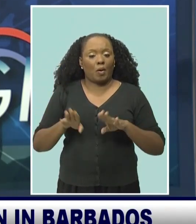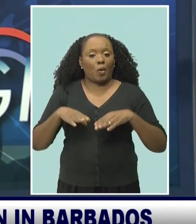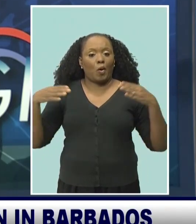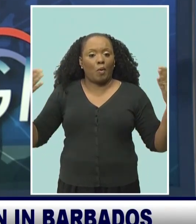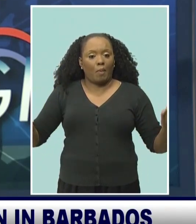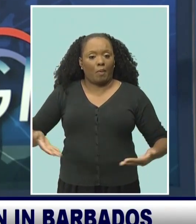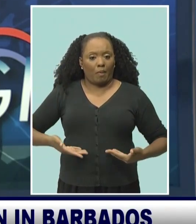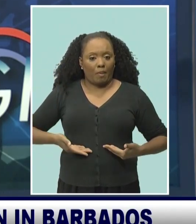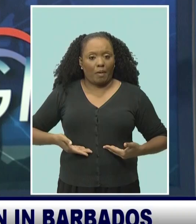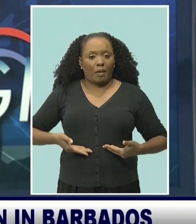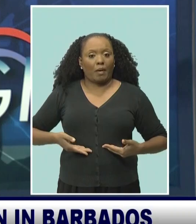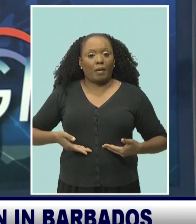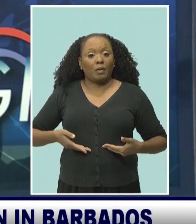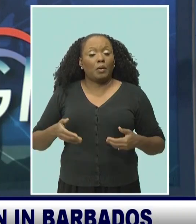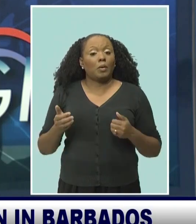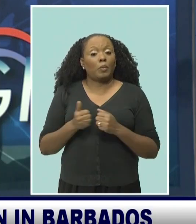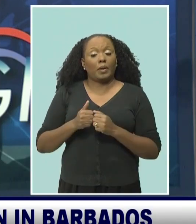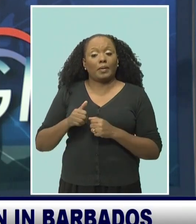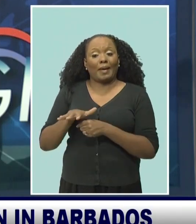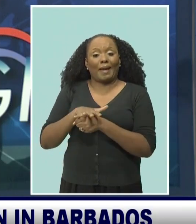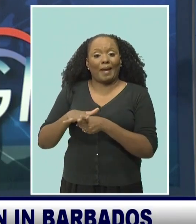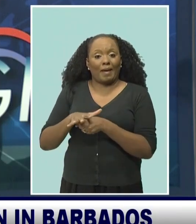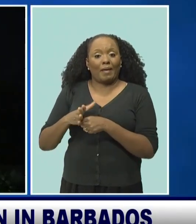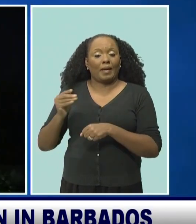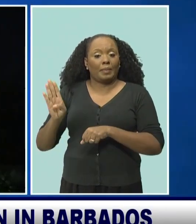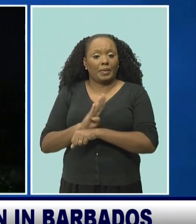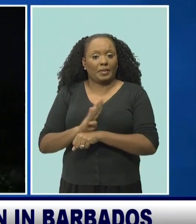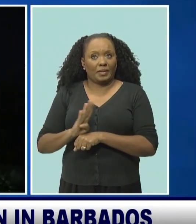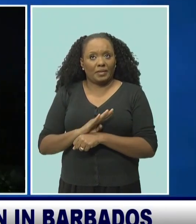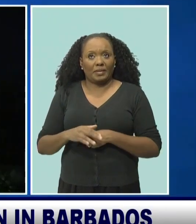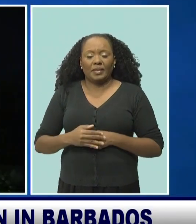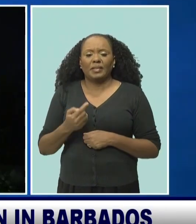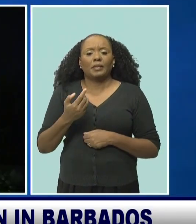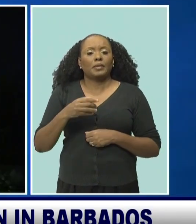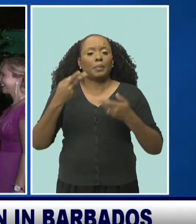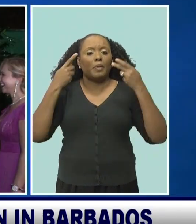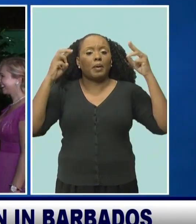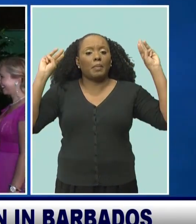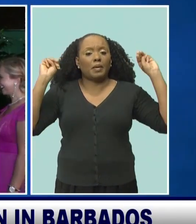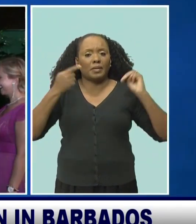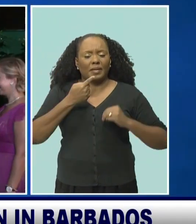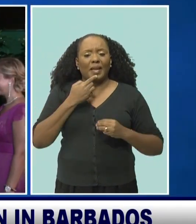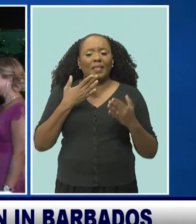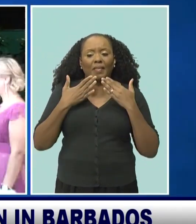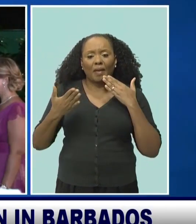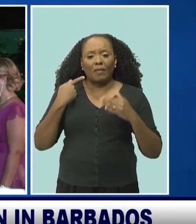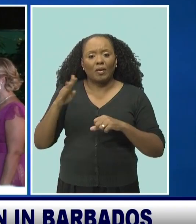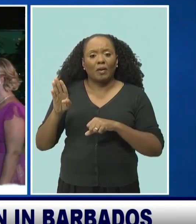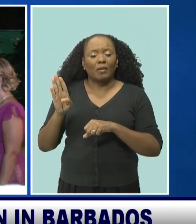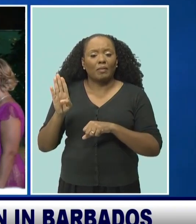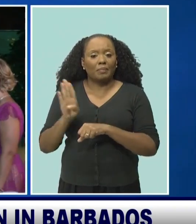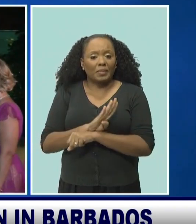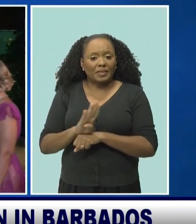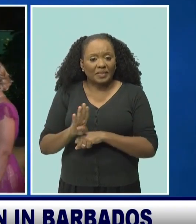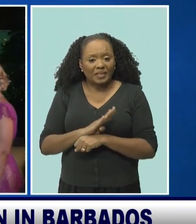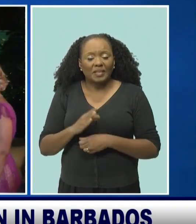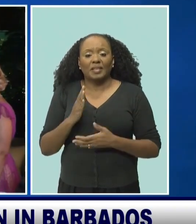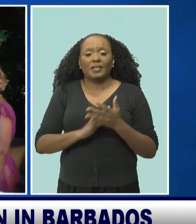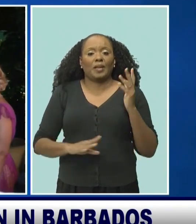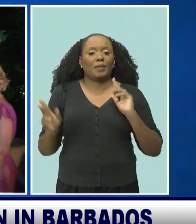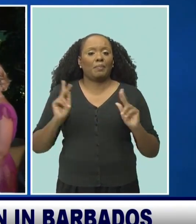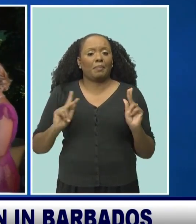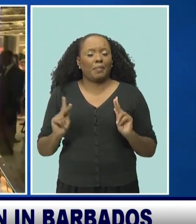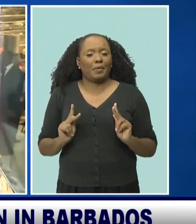James business and other restaurants. She thanked him for the confidence shown in Barbados, noting those who become Bayjans by choice are some of the most